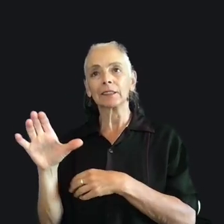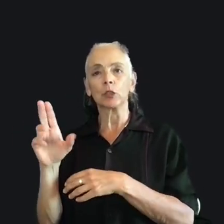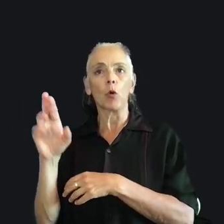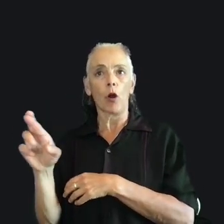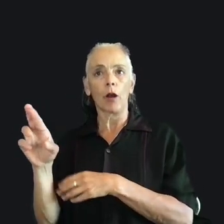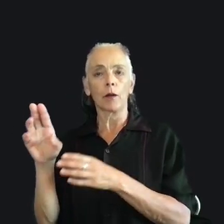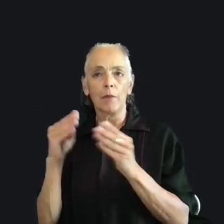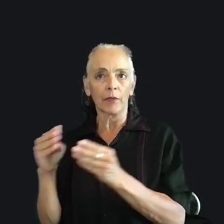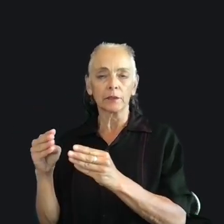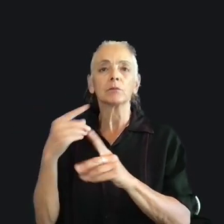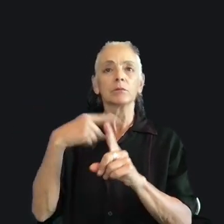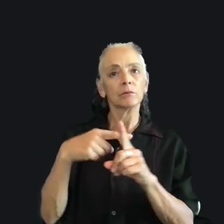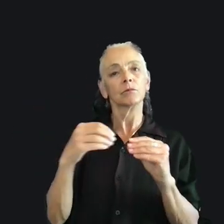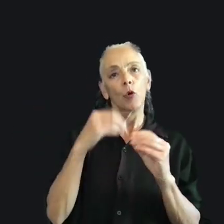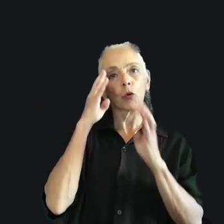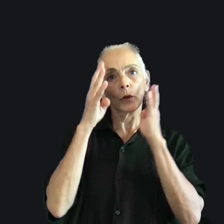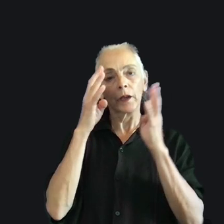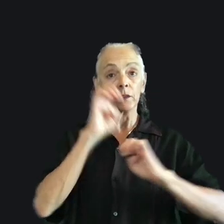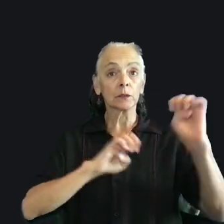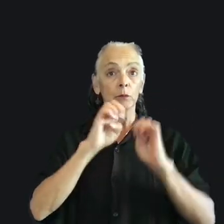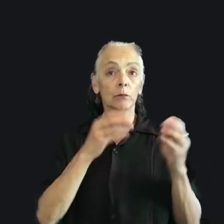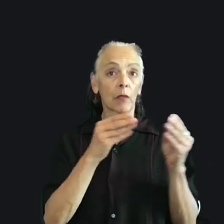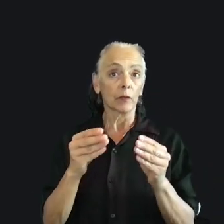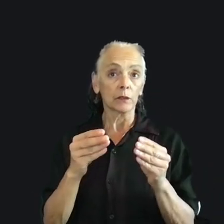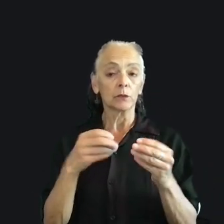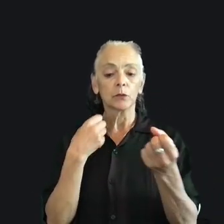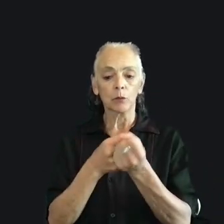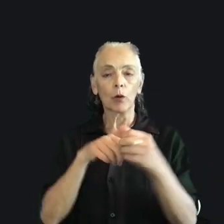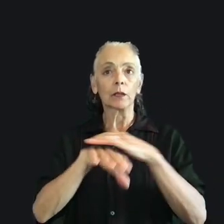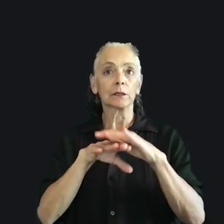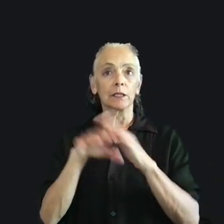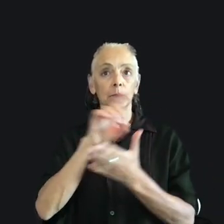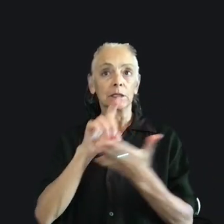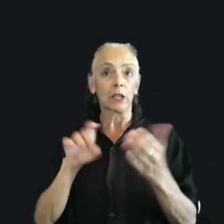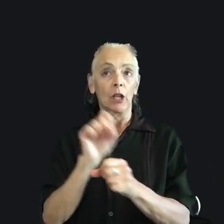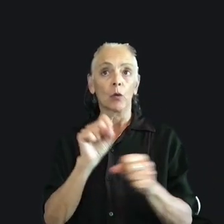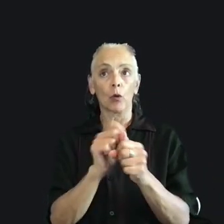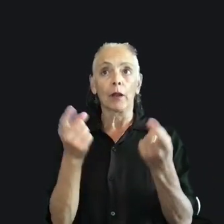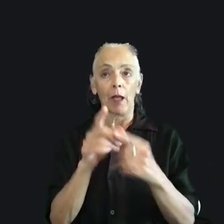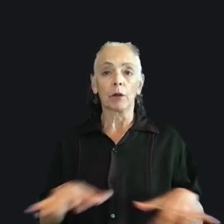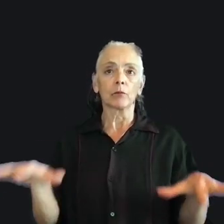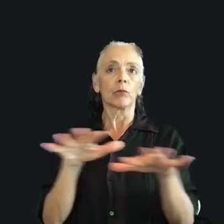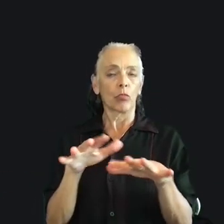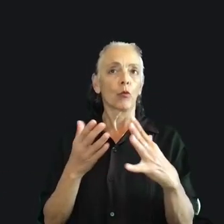some more creative experimental methods to support the accessible design work going on across Xbox.